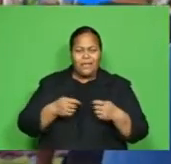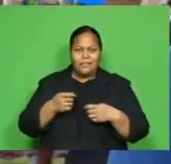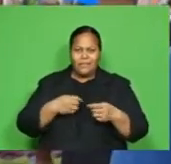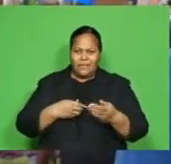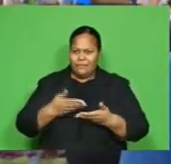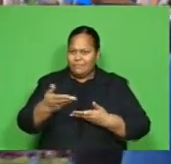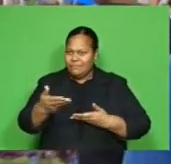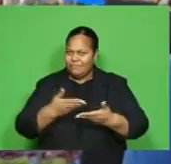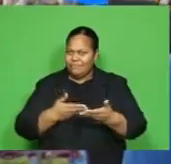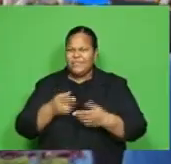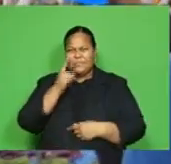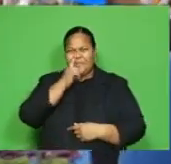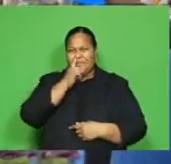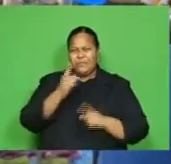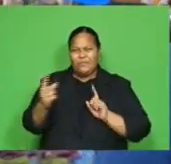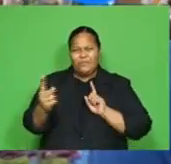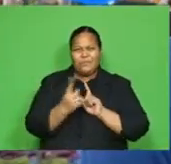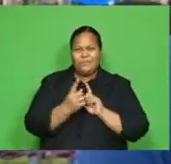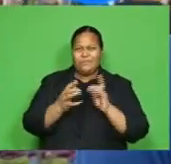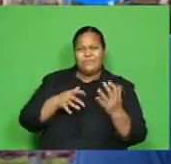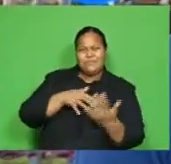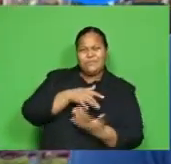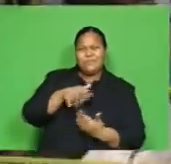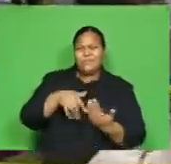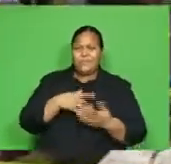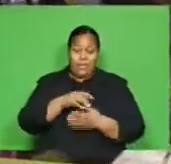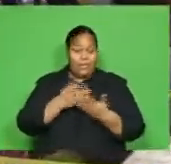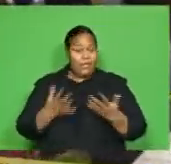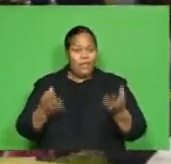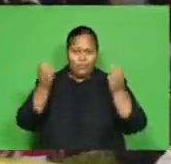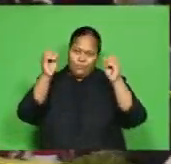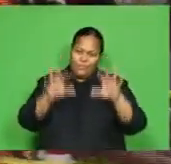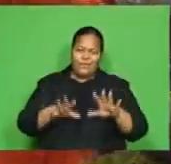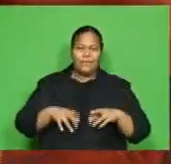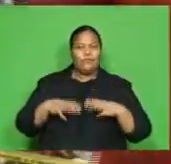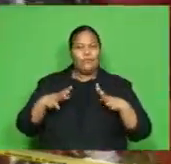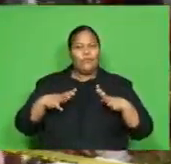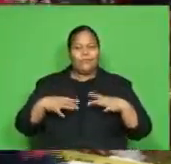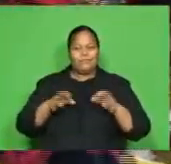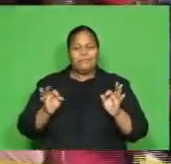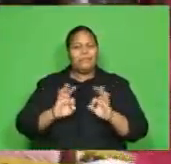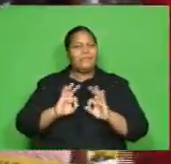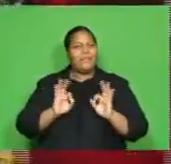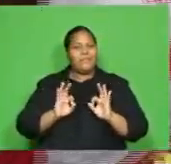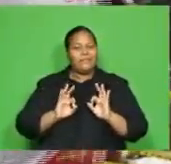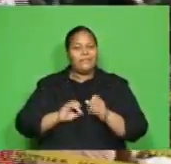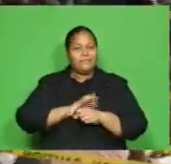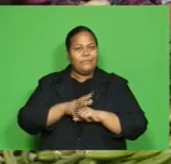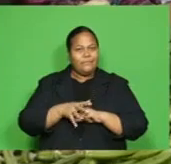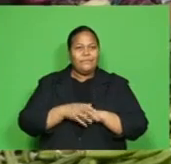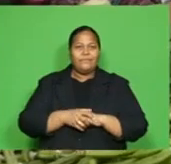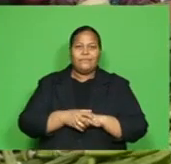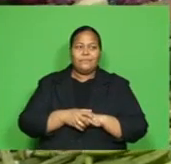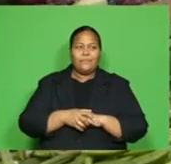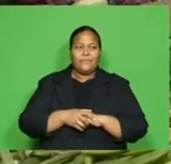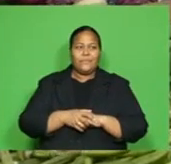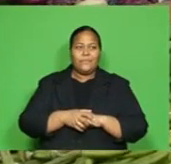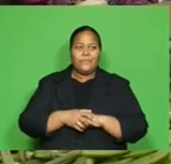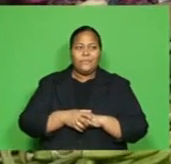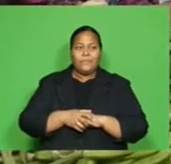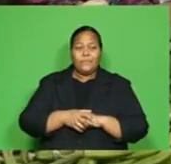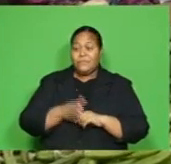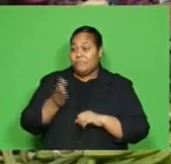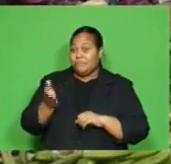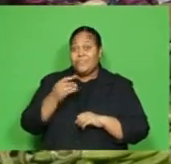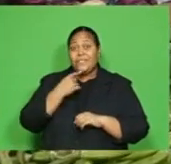But now we are so blessed to be free from the disease. Market vendor Devonan Prakash says life can go back to normal